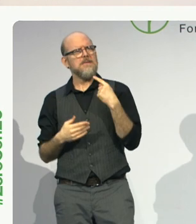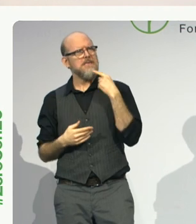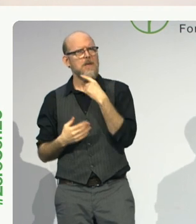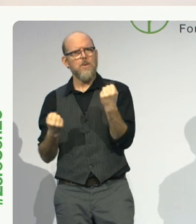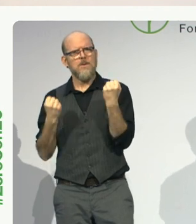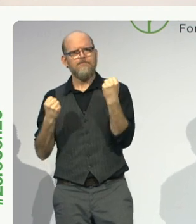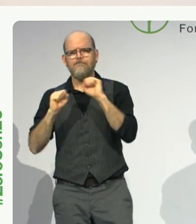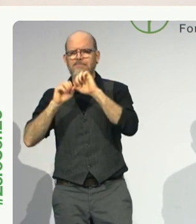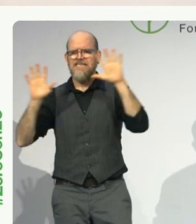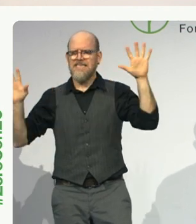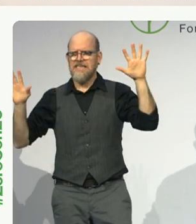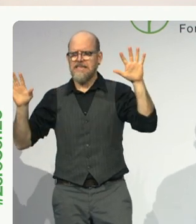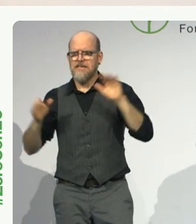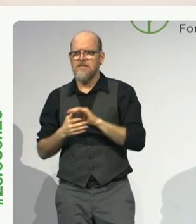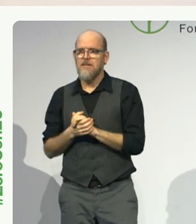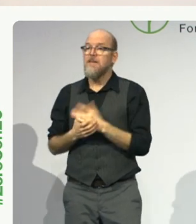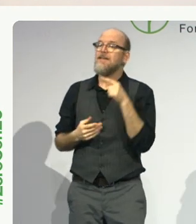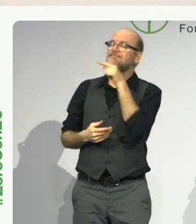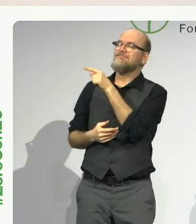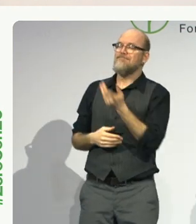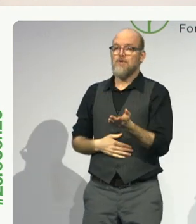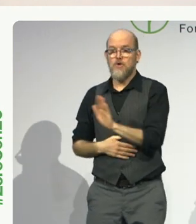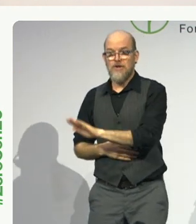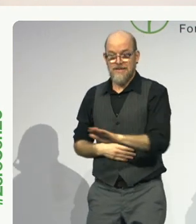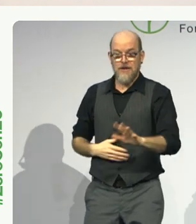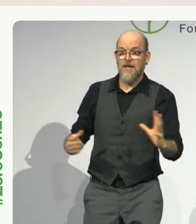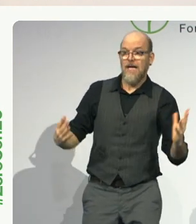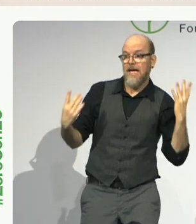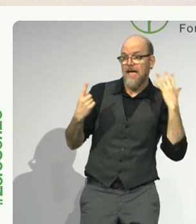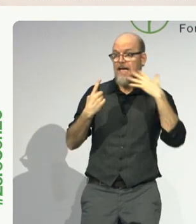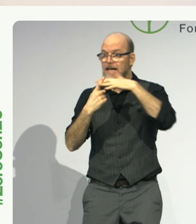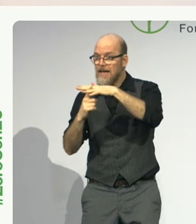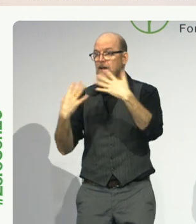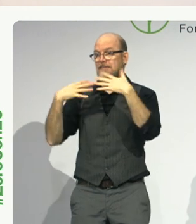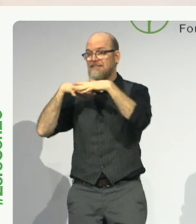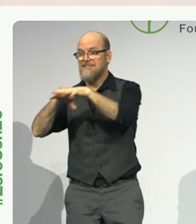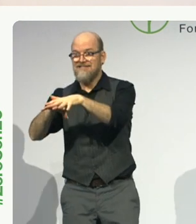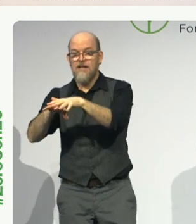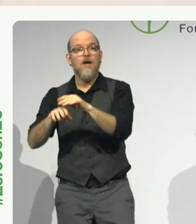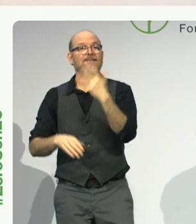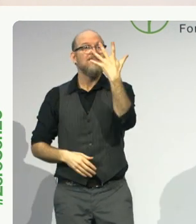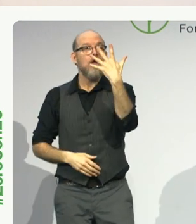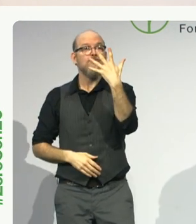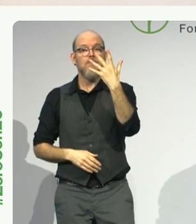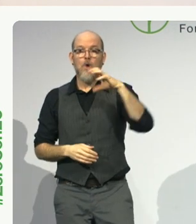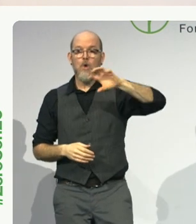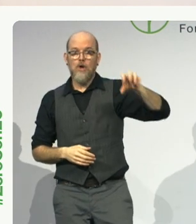disabilities in school and only four in their constitutions. This is at the constitutional level